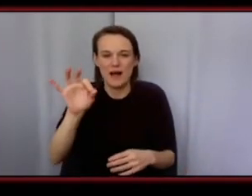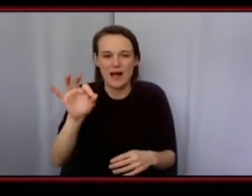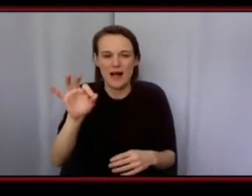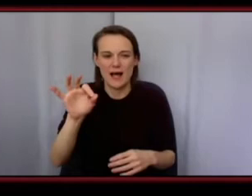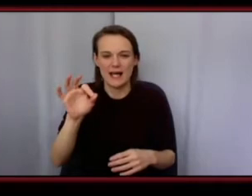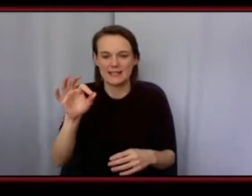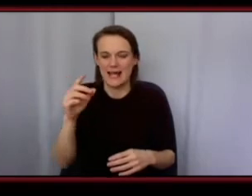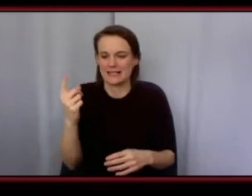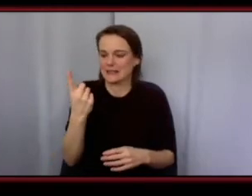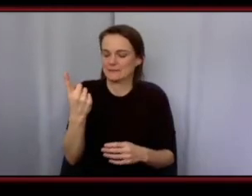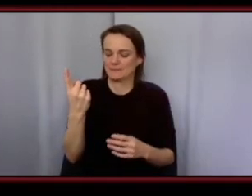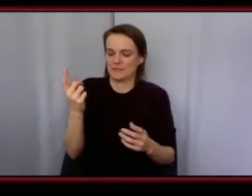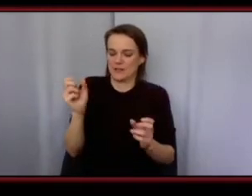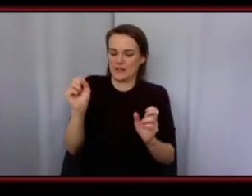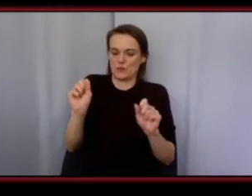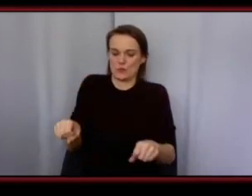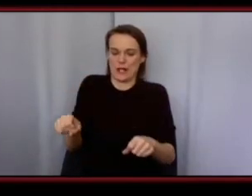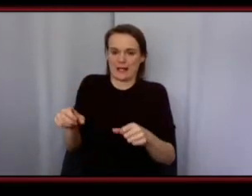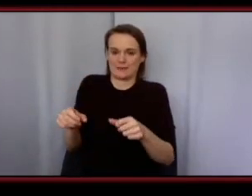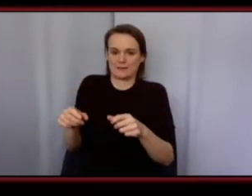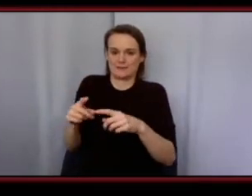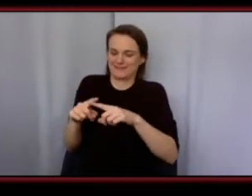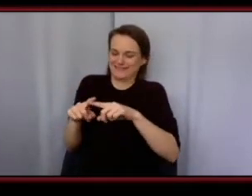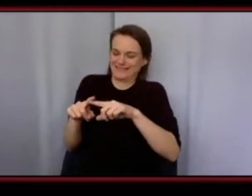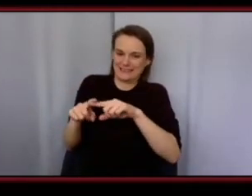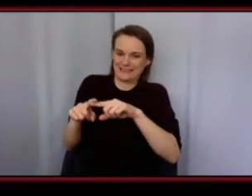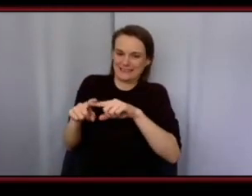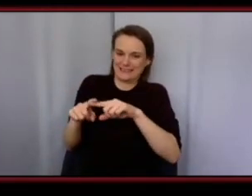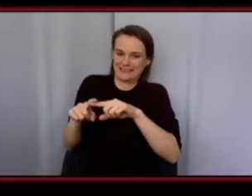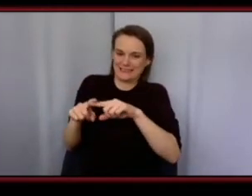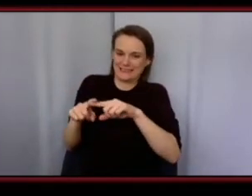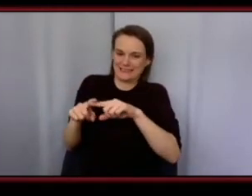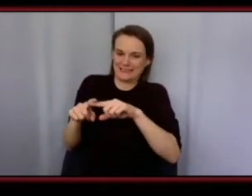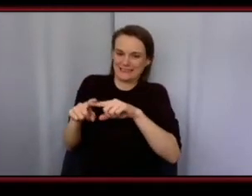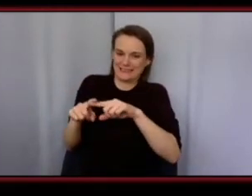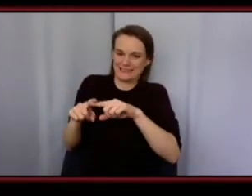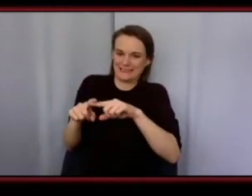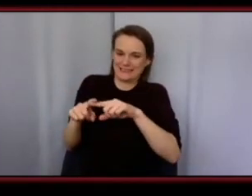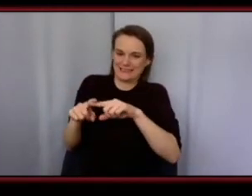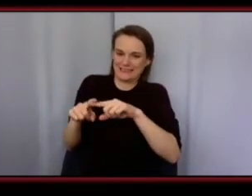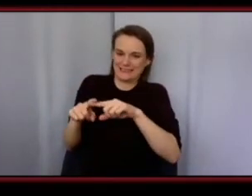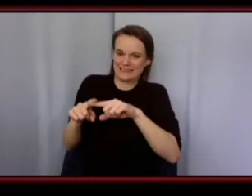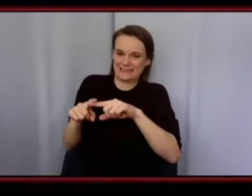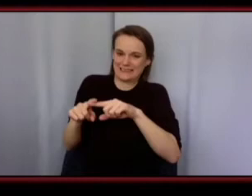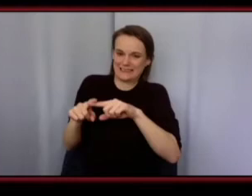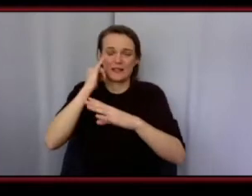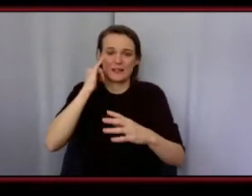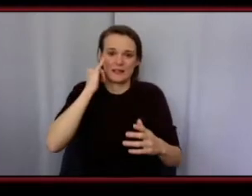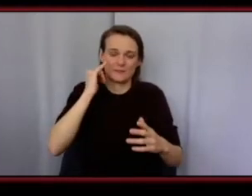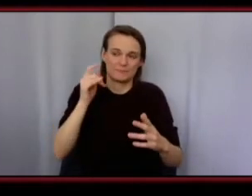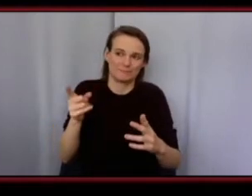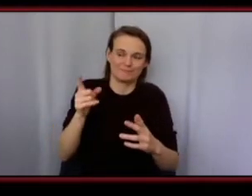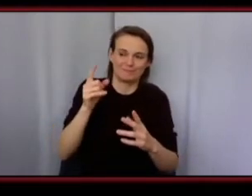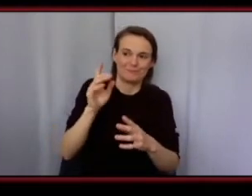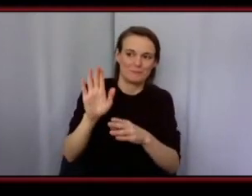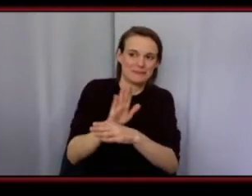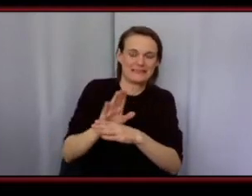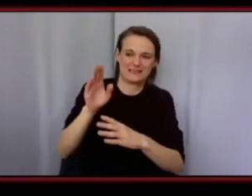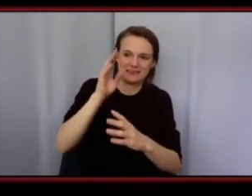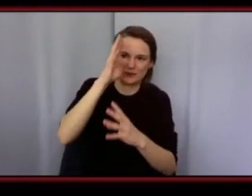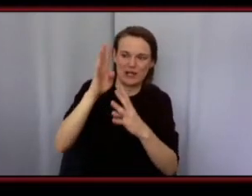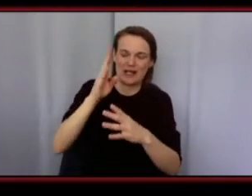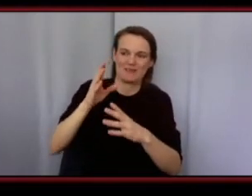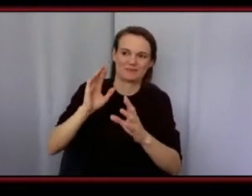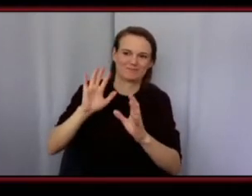know you can go to whether you're going through that period where there's a block you want nothing to do with your creative or your business